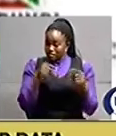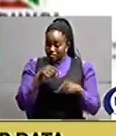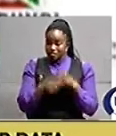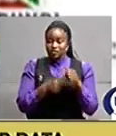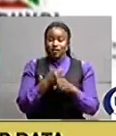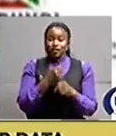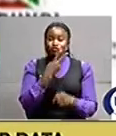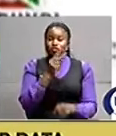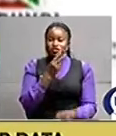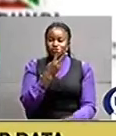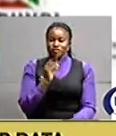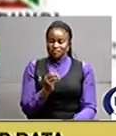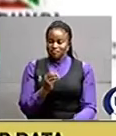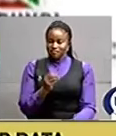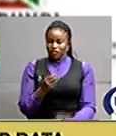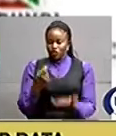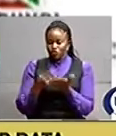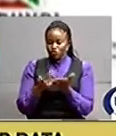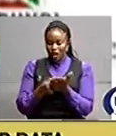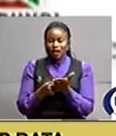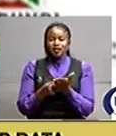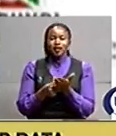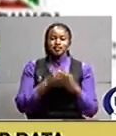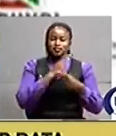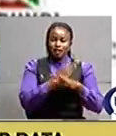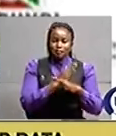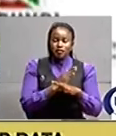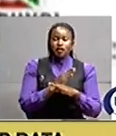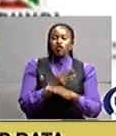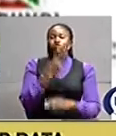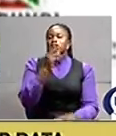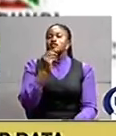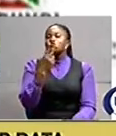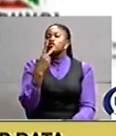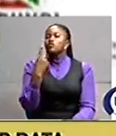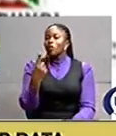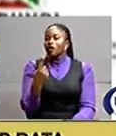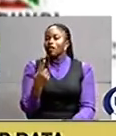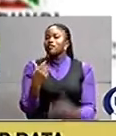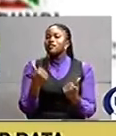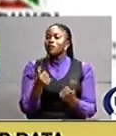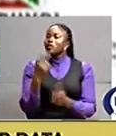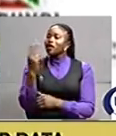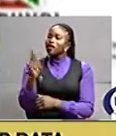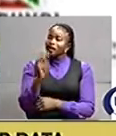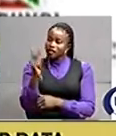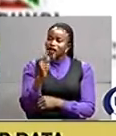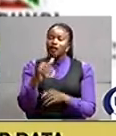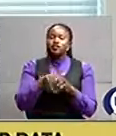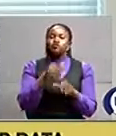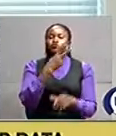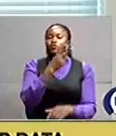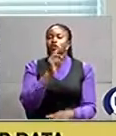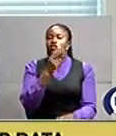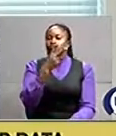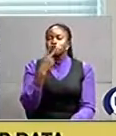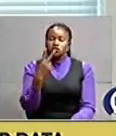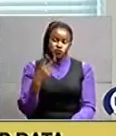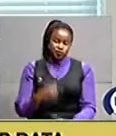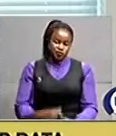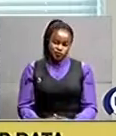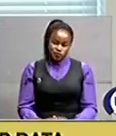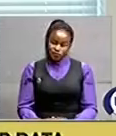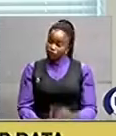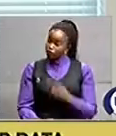2020, Uganda and Zambia in 2021, and Kenya in 2022. Almost every